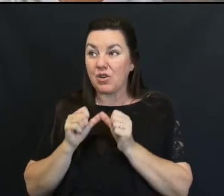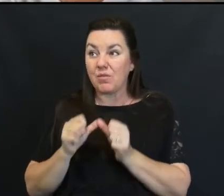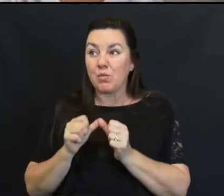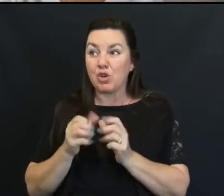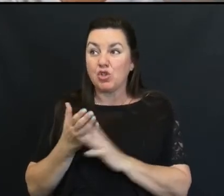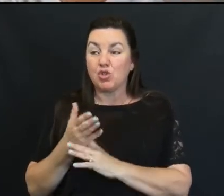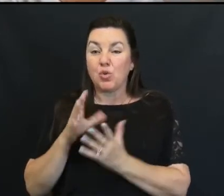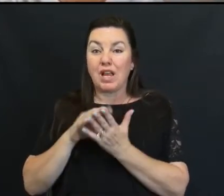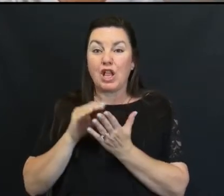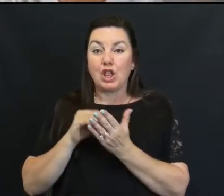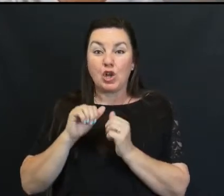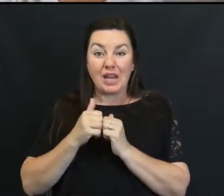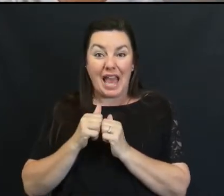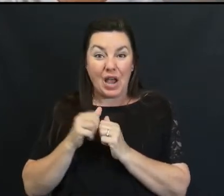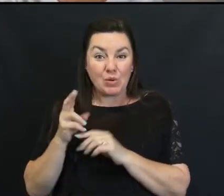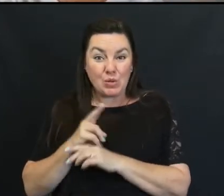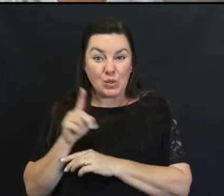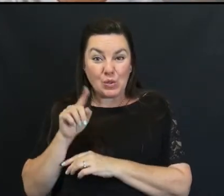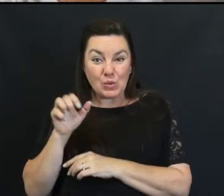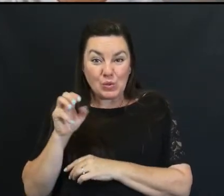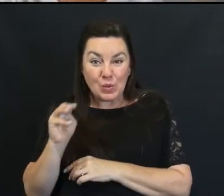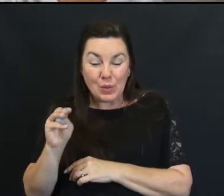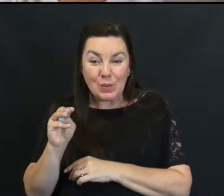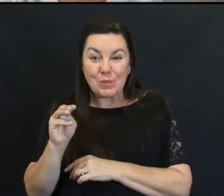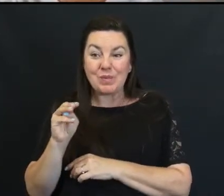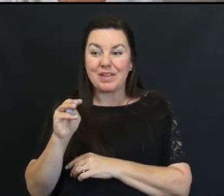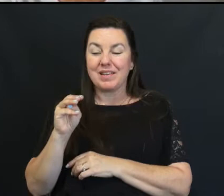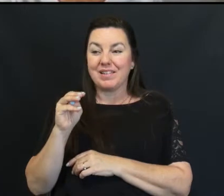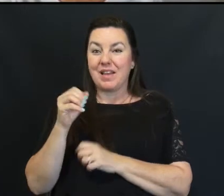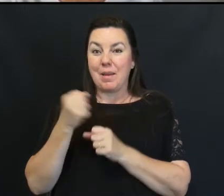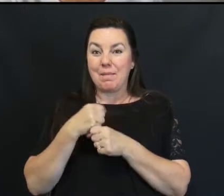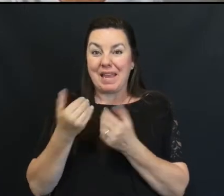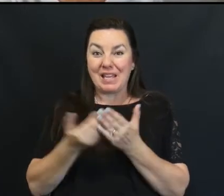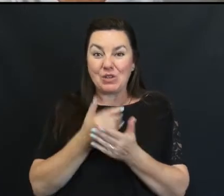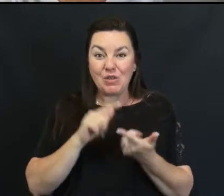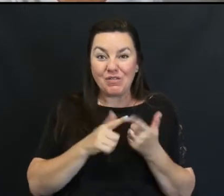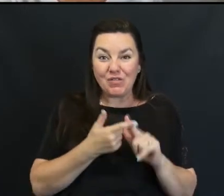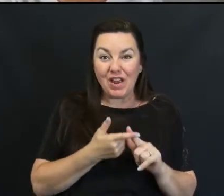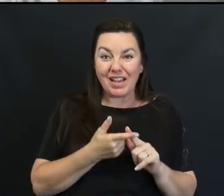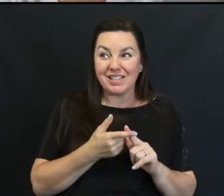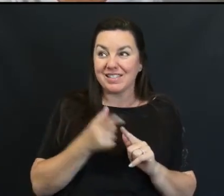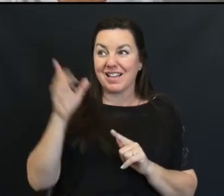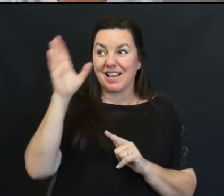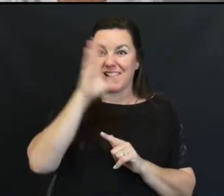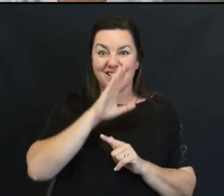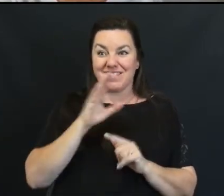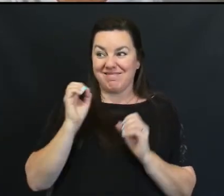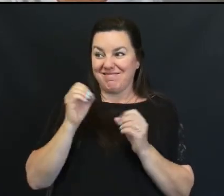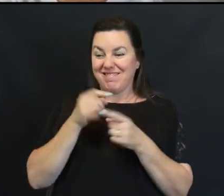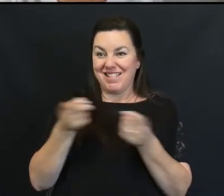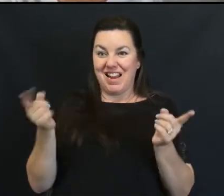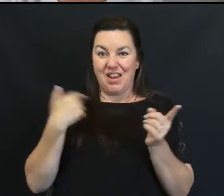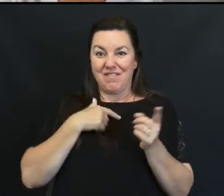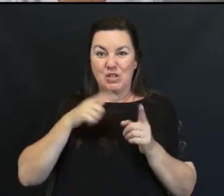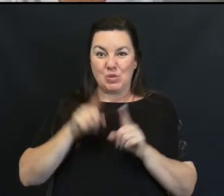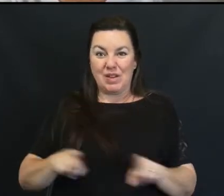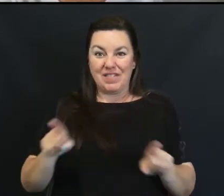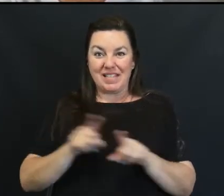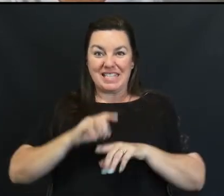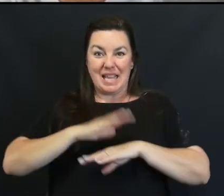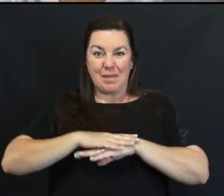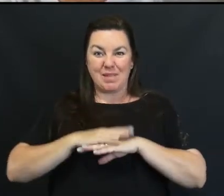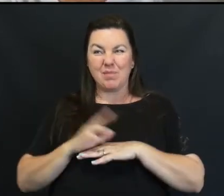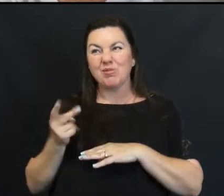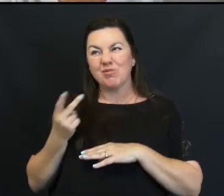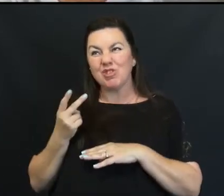Through and learned How to use Zoom We have Made new friends Because none of us Were at the same Table together Really except Maybe